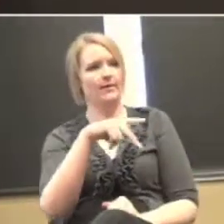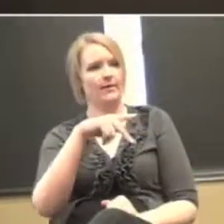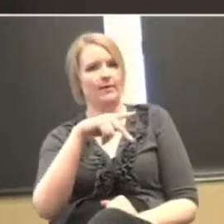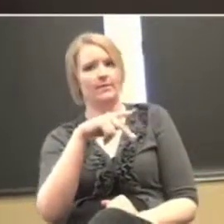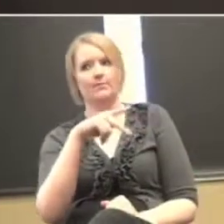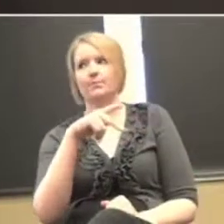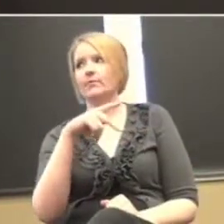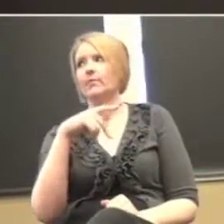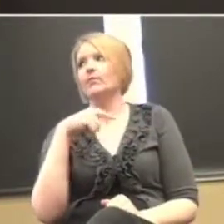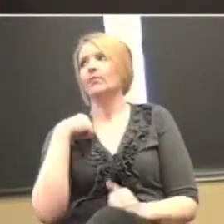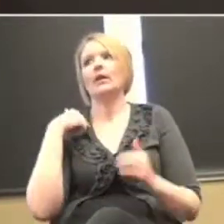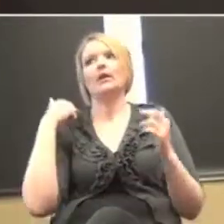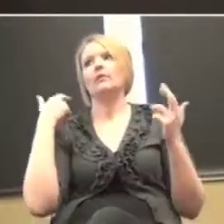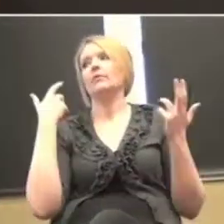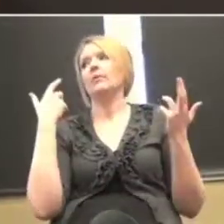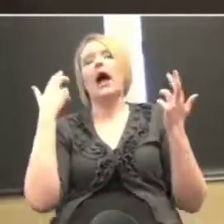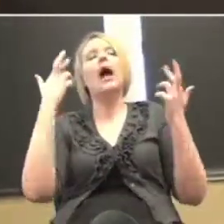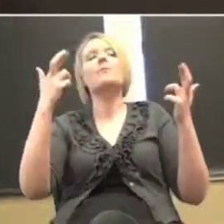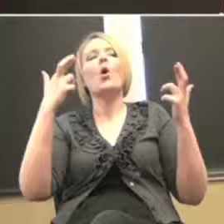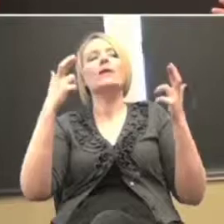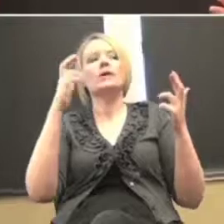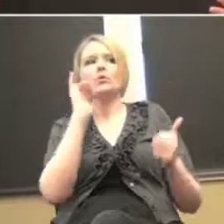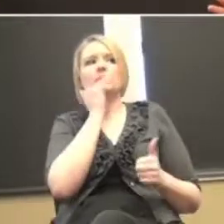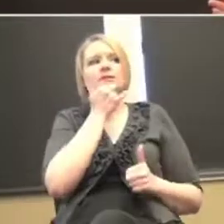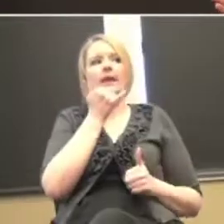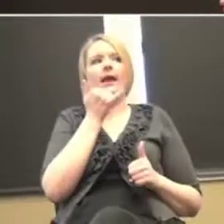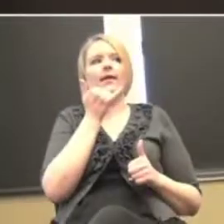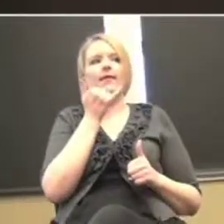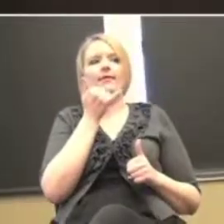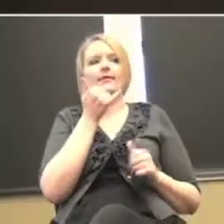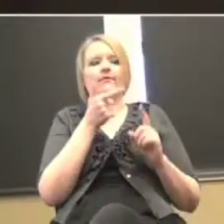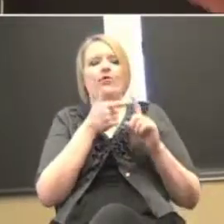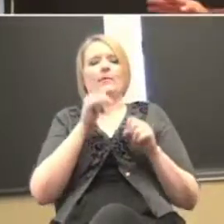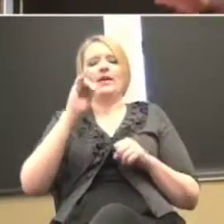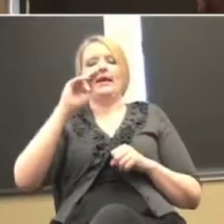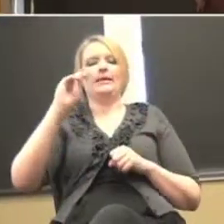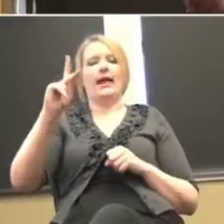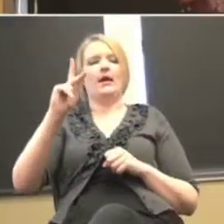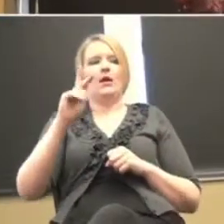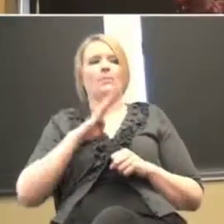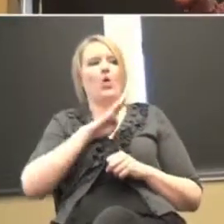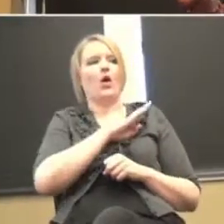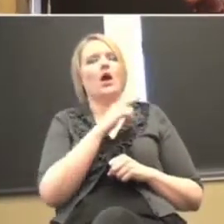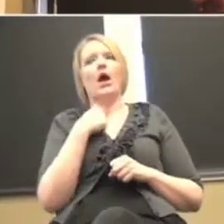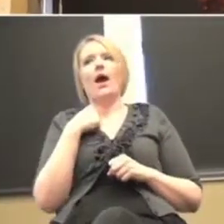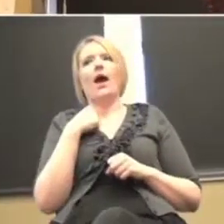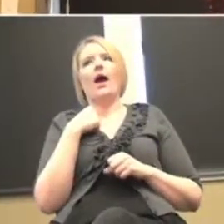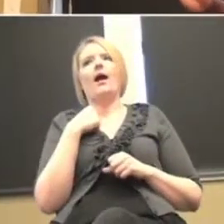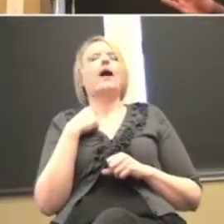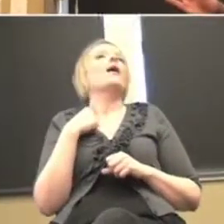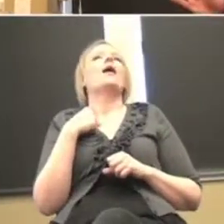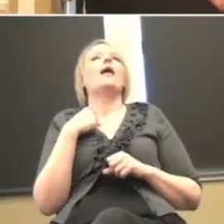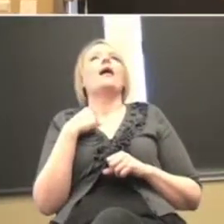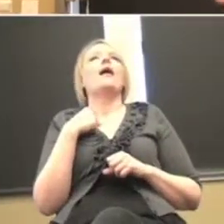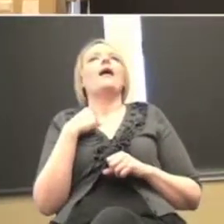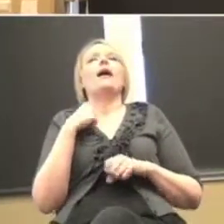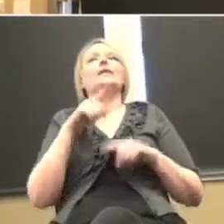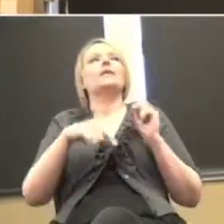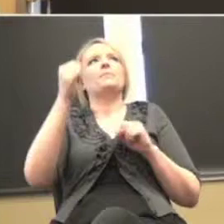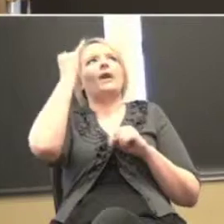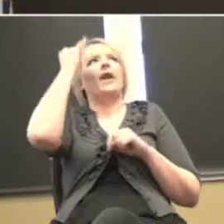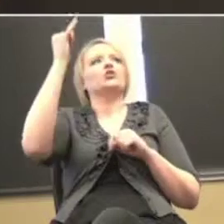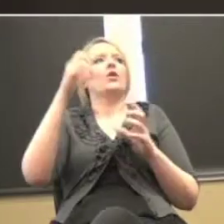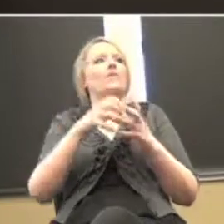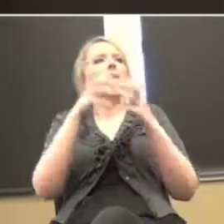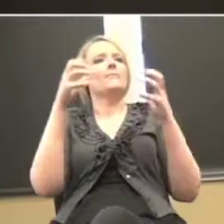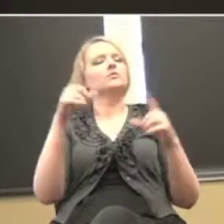anything. I'm hoping it was a mistake on the part of Indiana state board. It is a... I couldn't imagine that level. But I'll tell you one